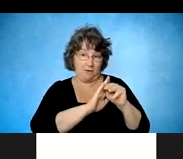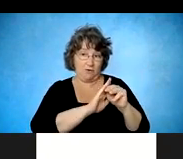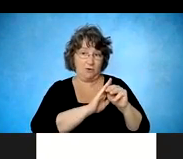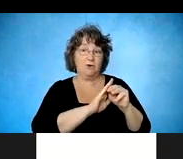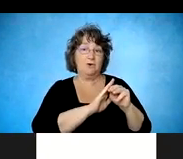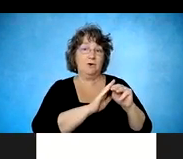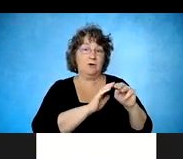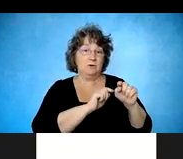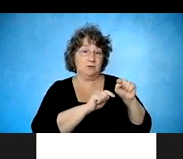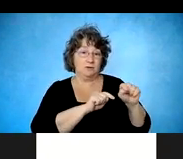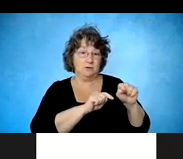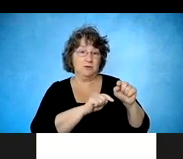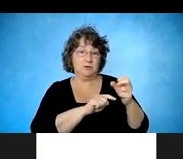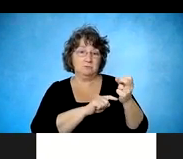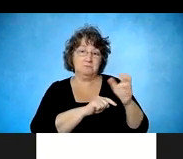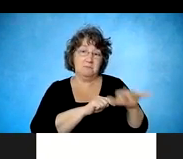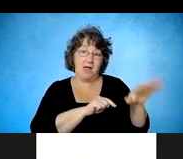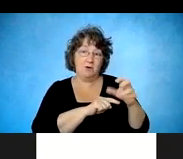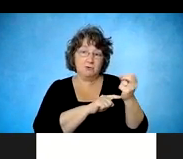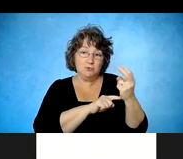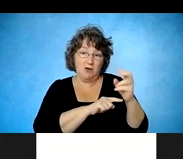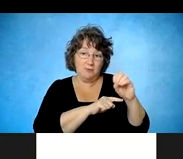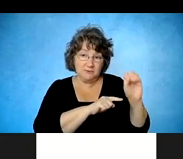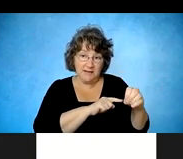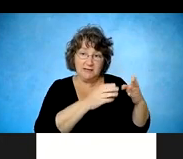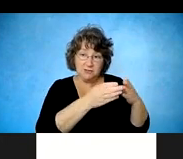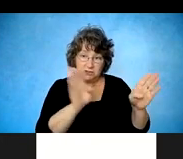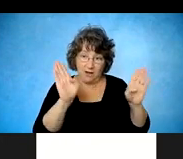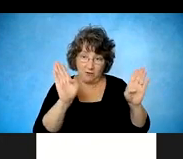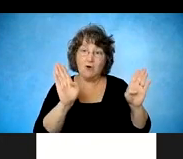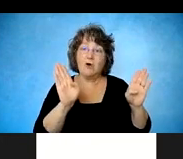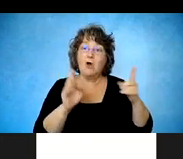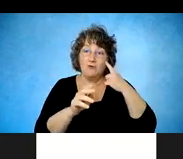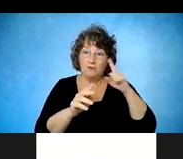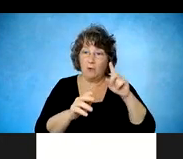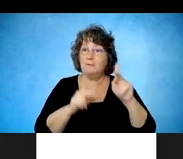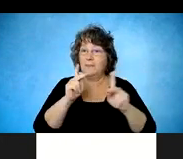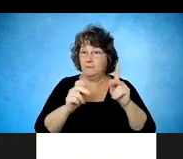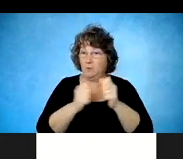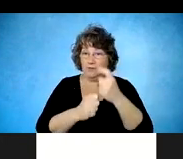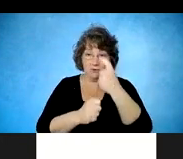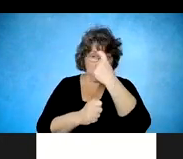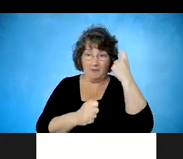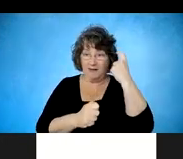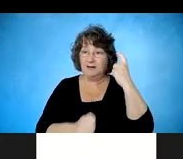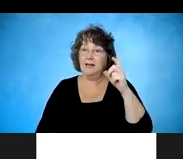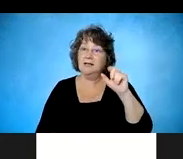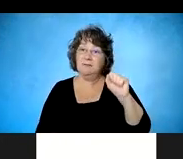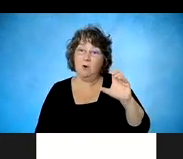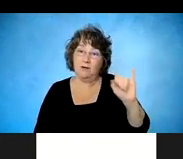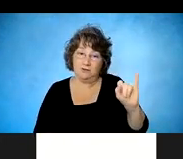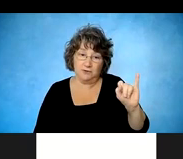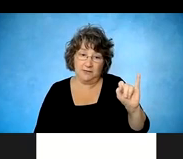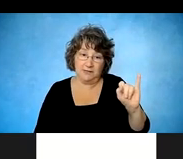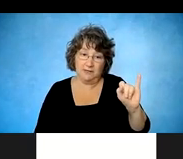there's about a 12% employment rate for people with traumatic spinal cord injury at one year post, uh,